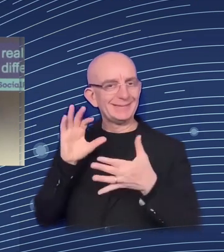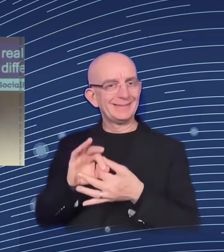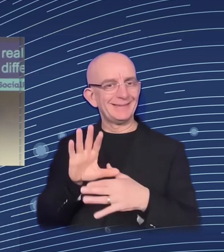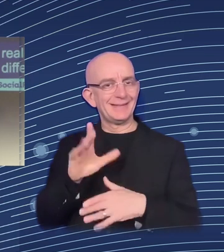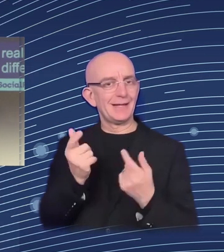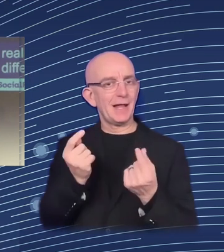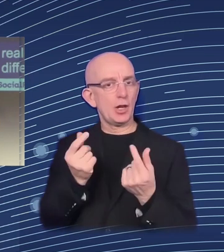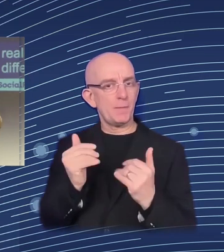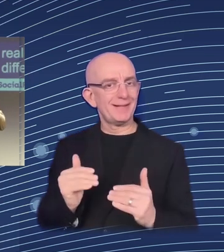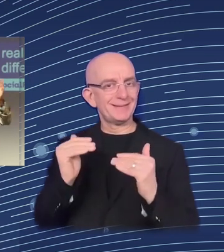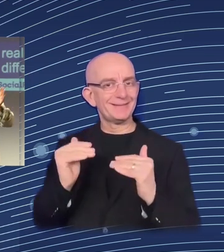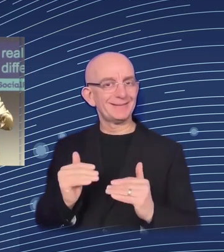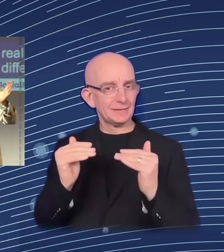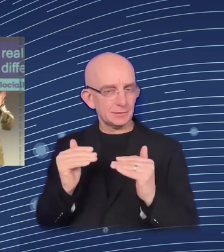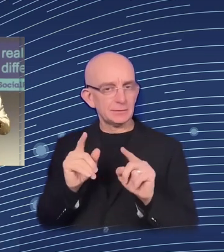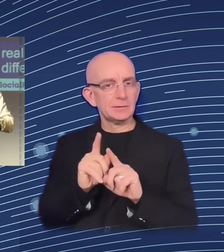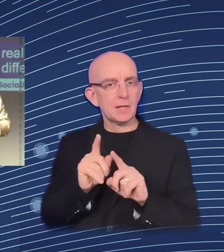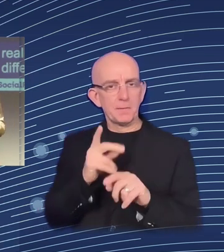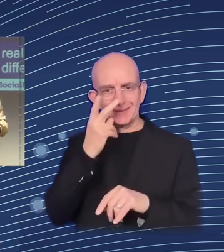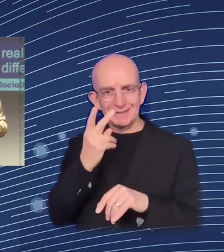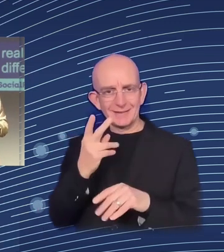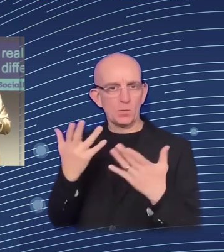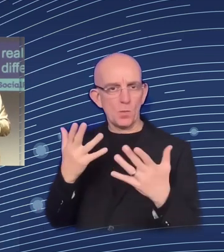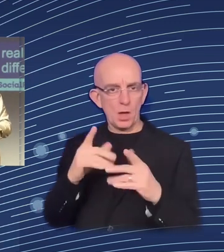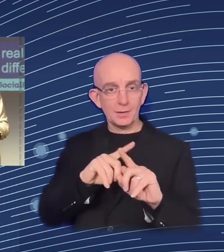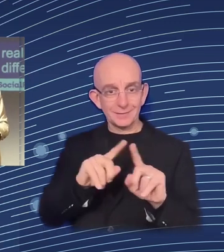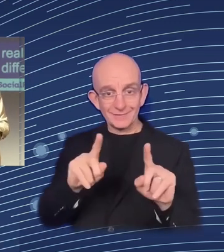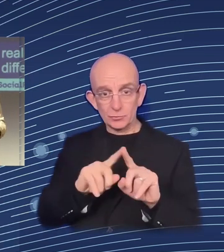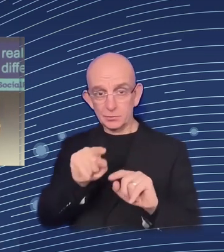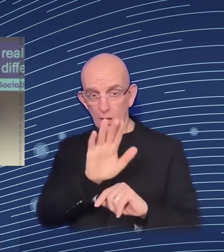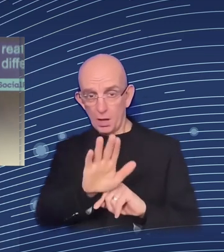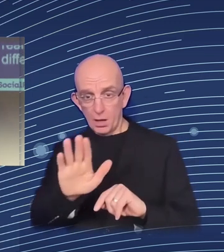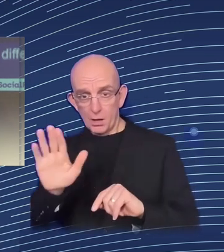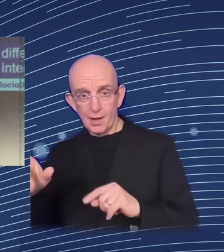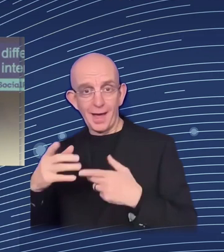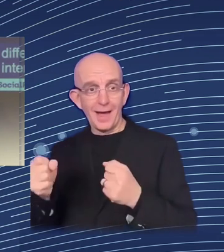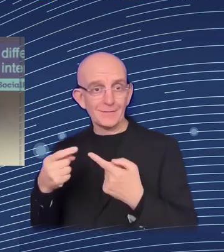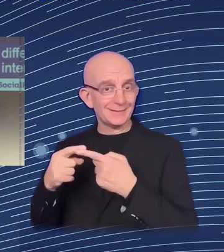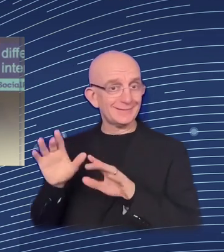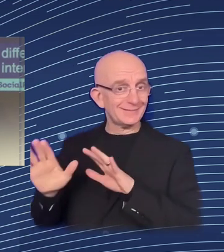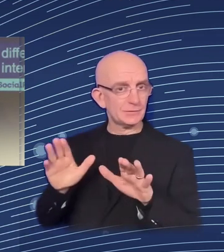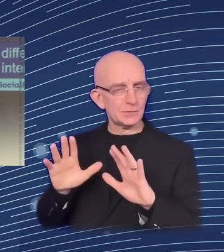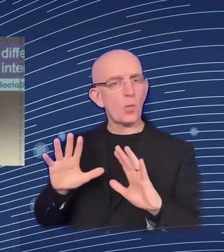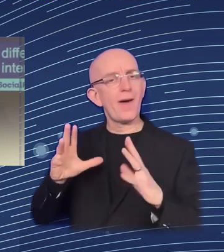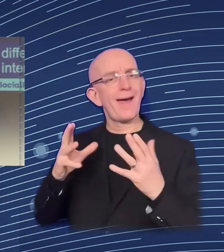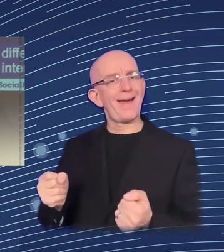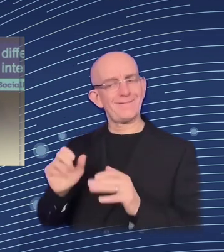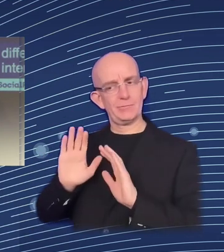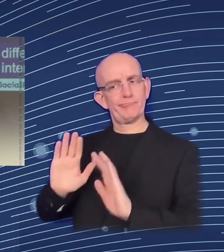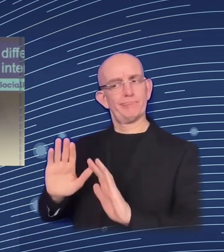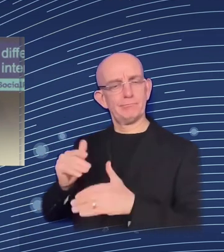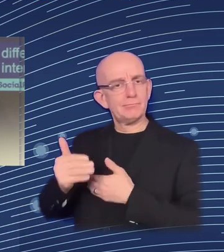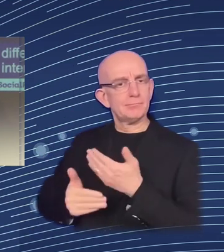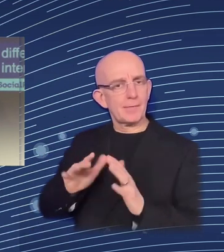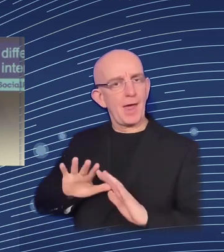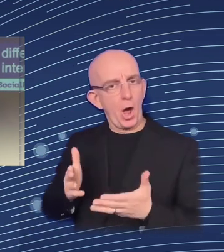are evaluating, then you have to sort of decide which is the best methodology. Basically, the methodologies are differences in